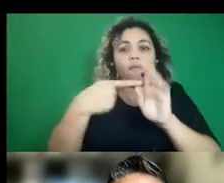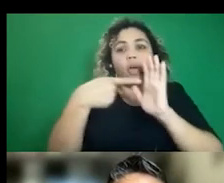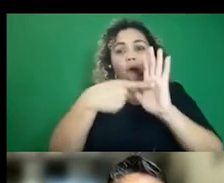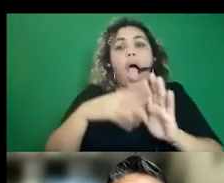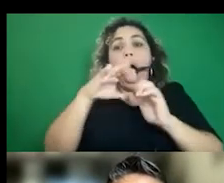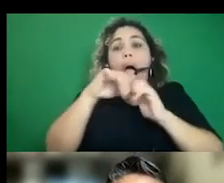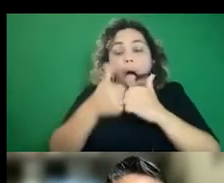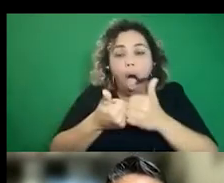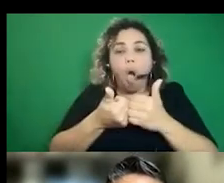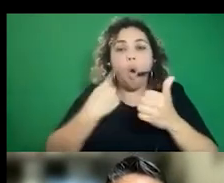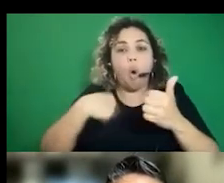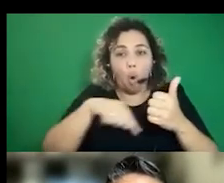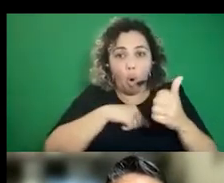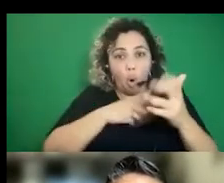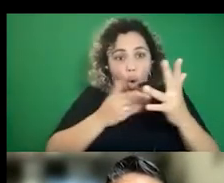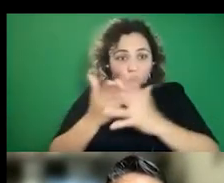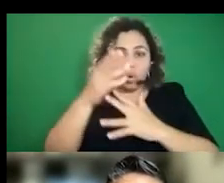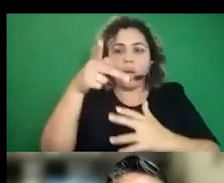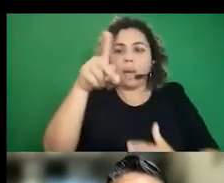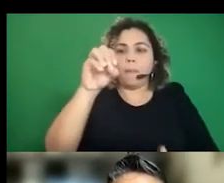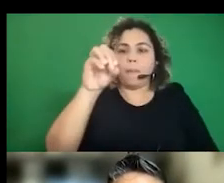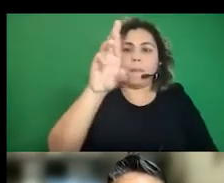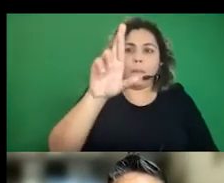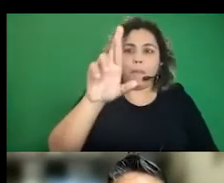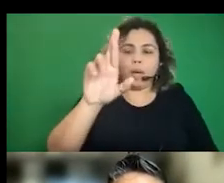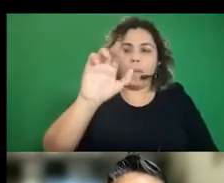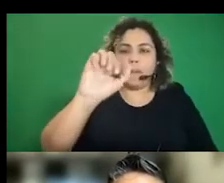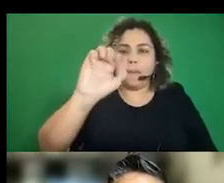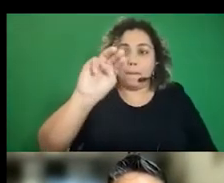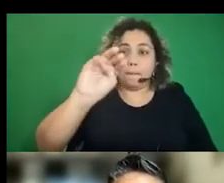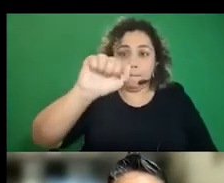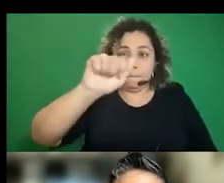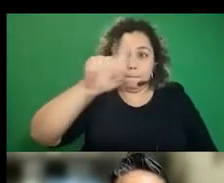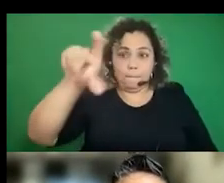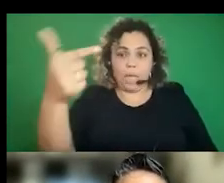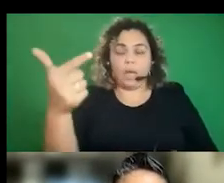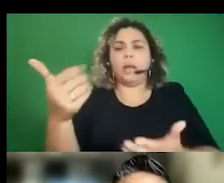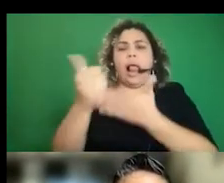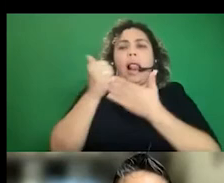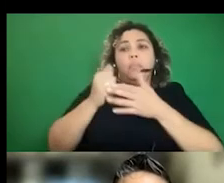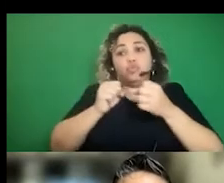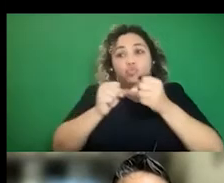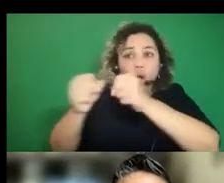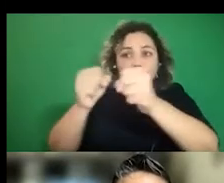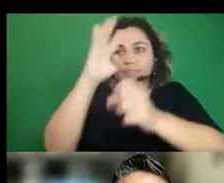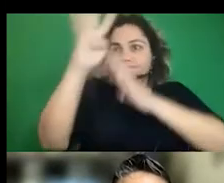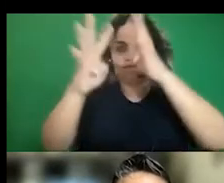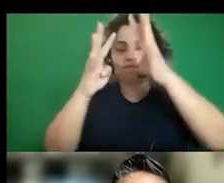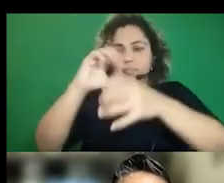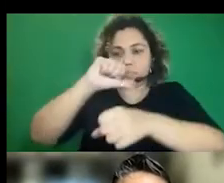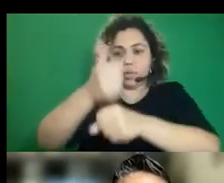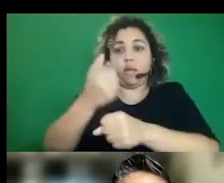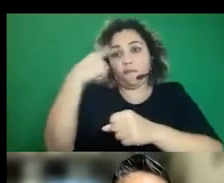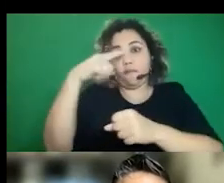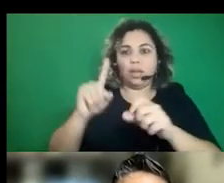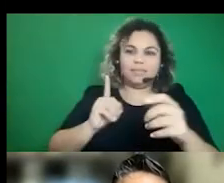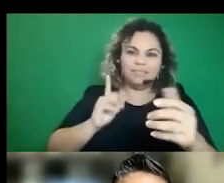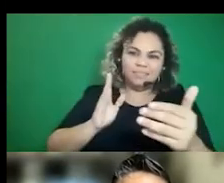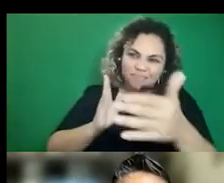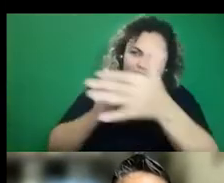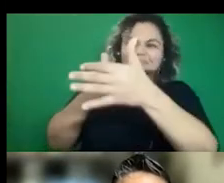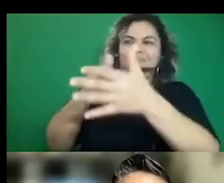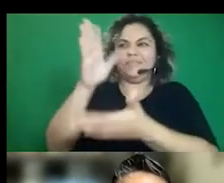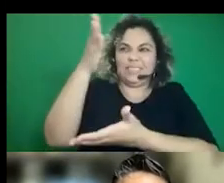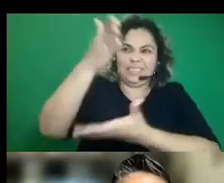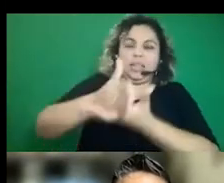how going through that power mapping can help us to design strategies for combating racialized